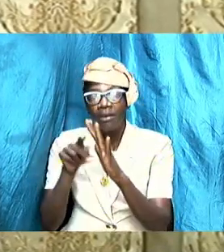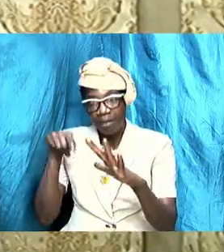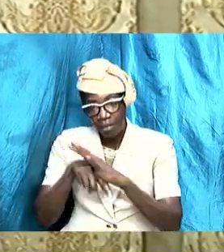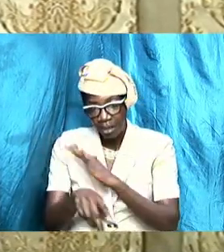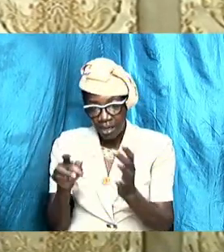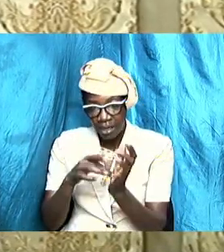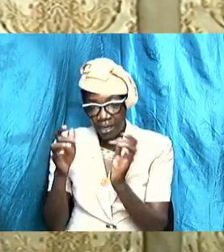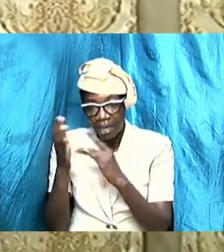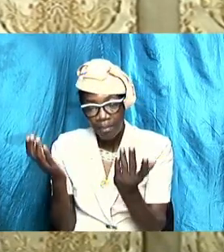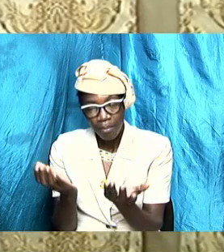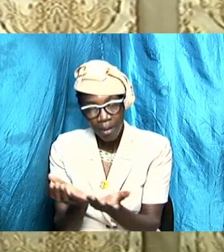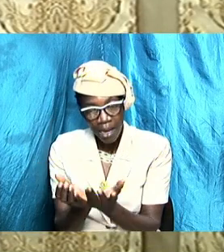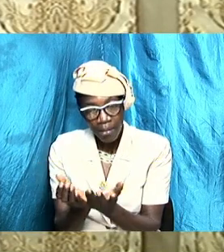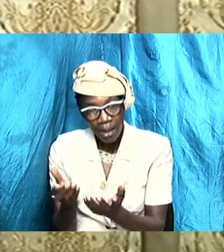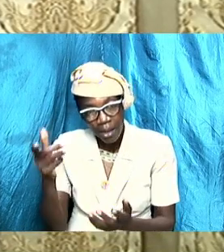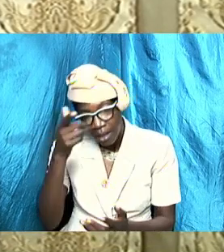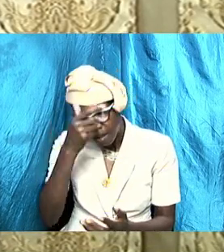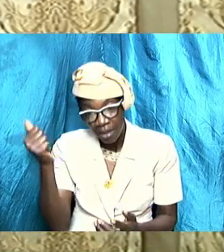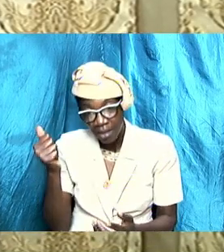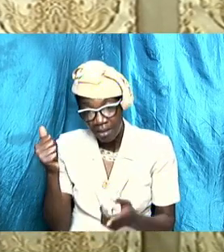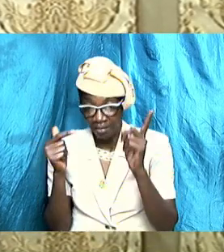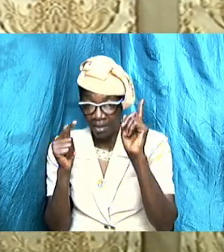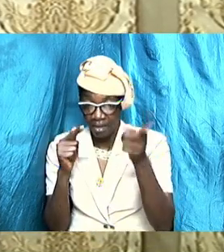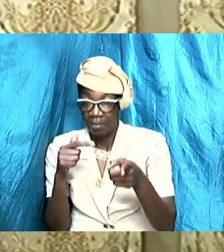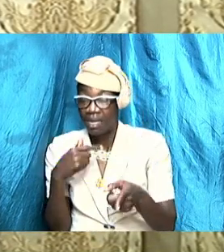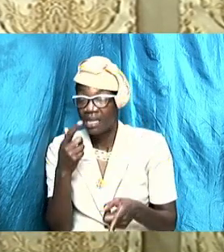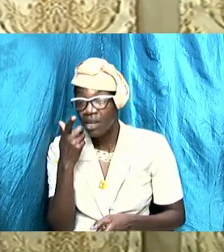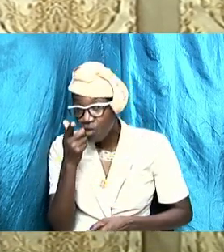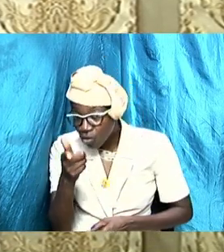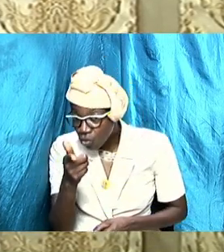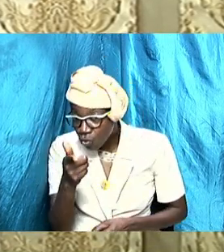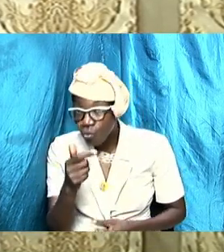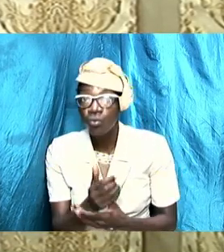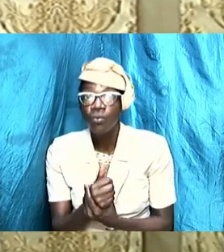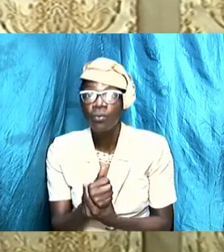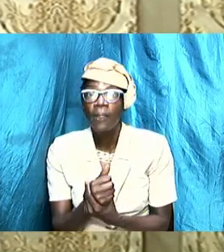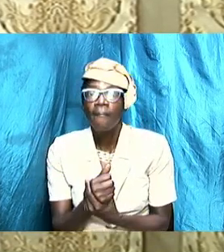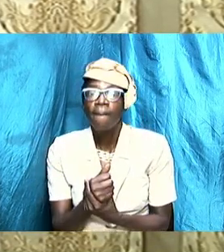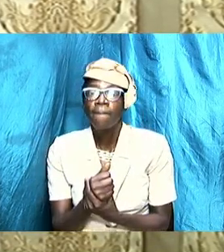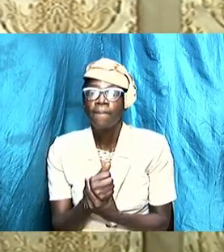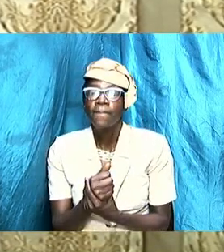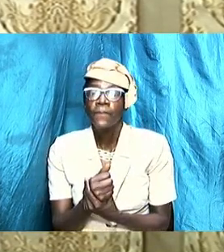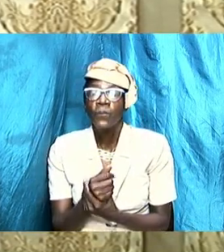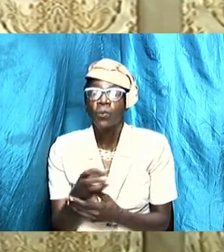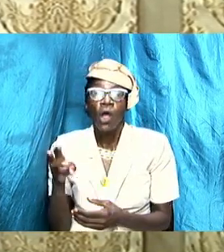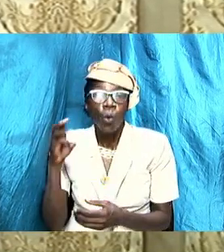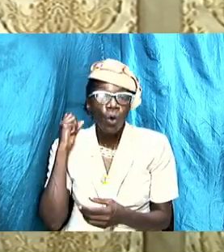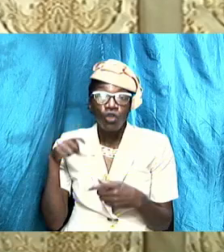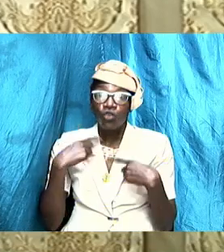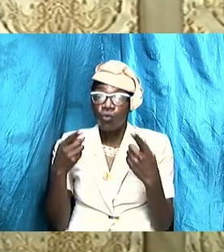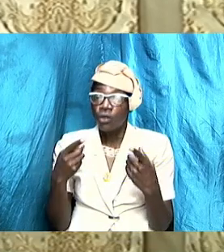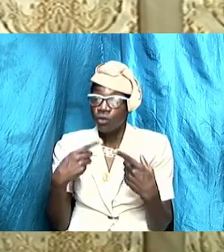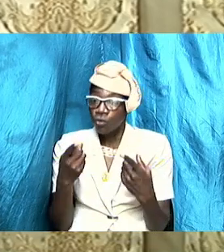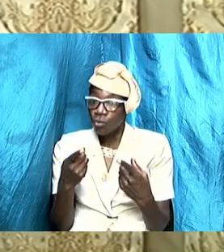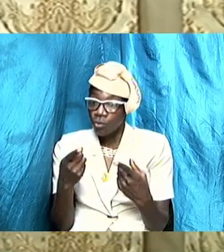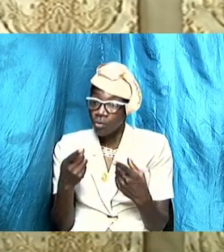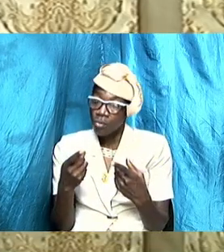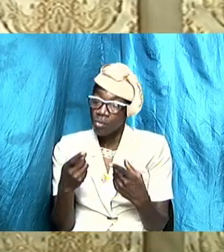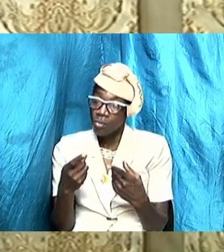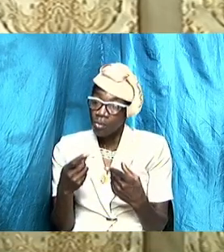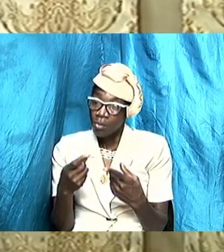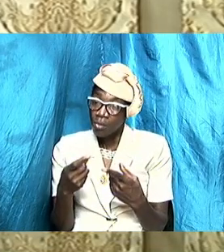because I did tell us that I was going to be going along a particular